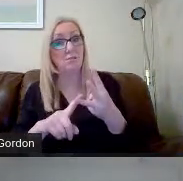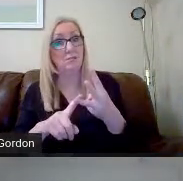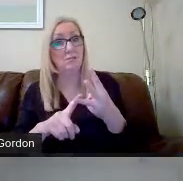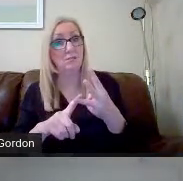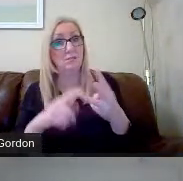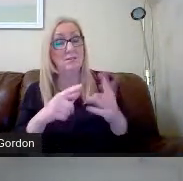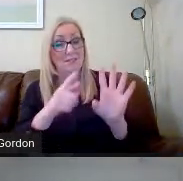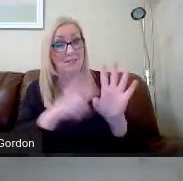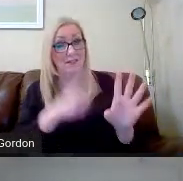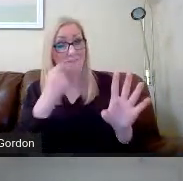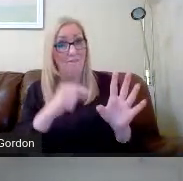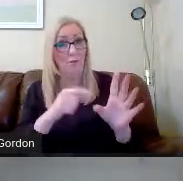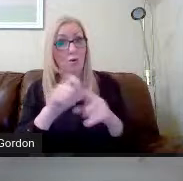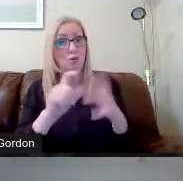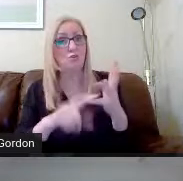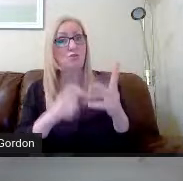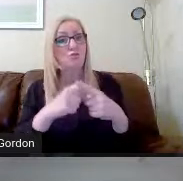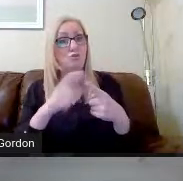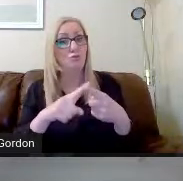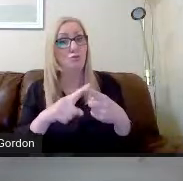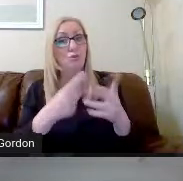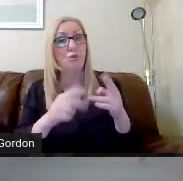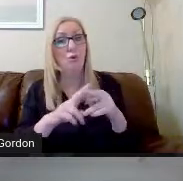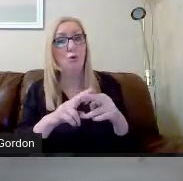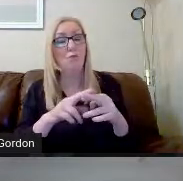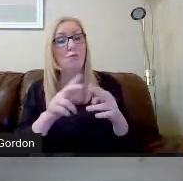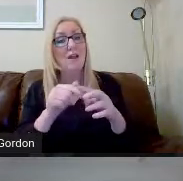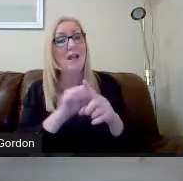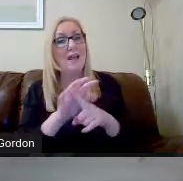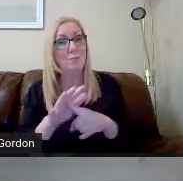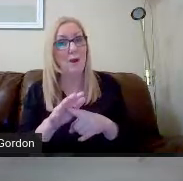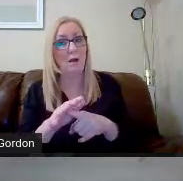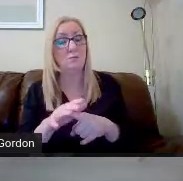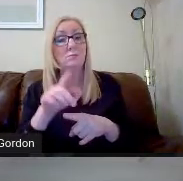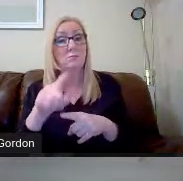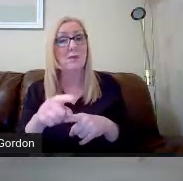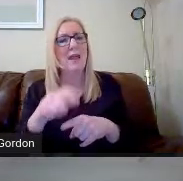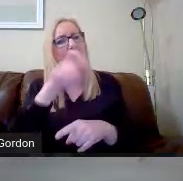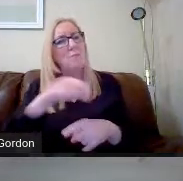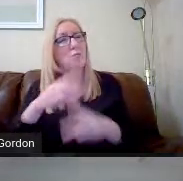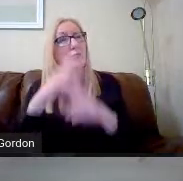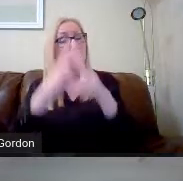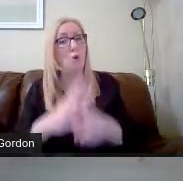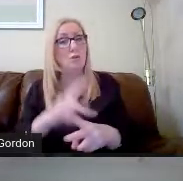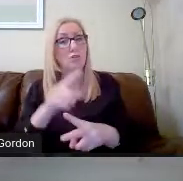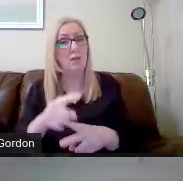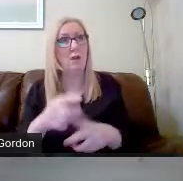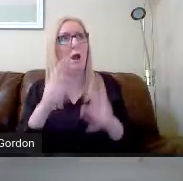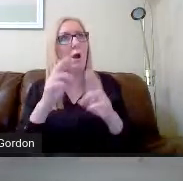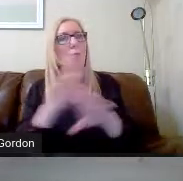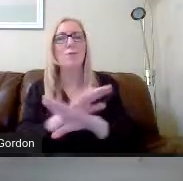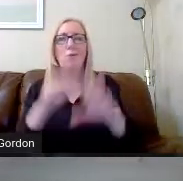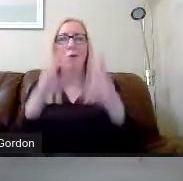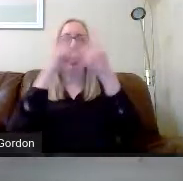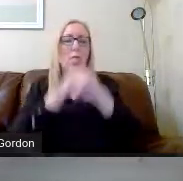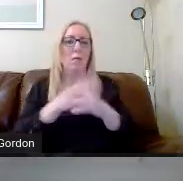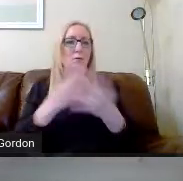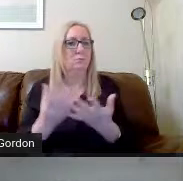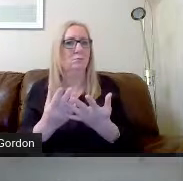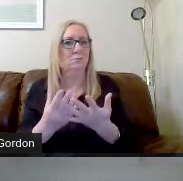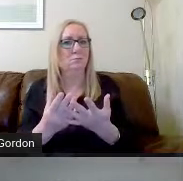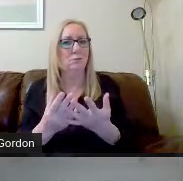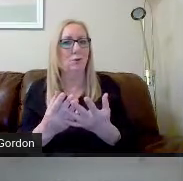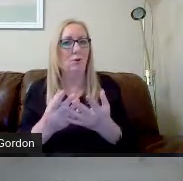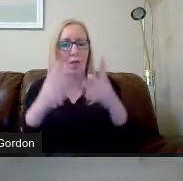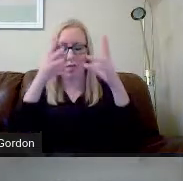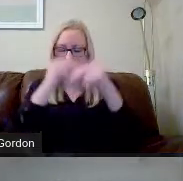Mr Richardson, who, if any pupils watching this, I hope you're not sleeping yet, or you haven't fallen